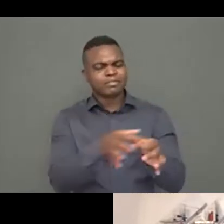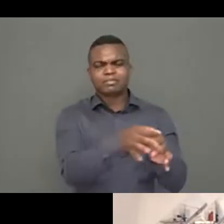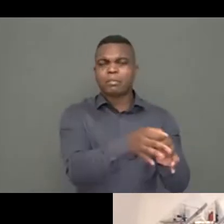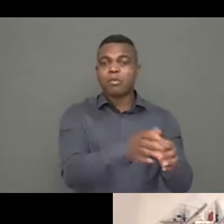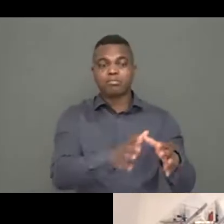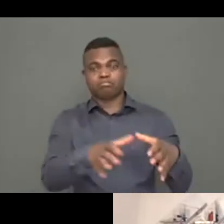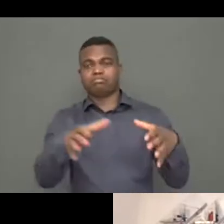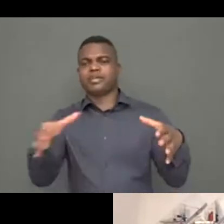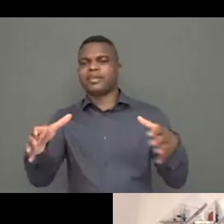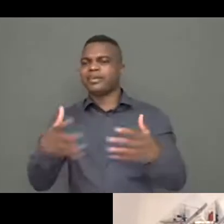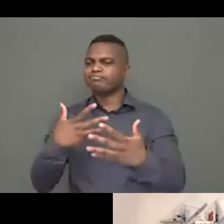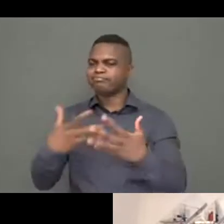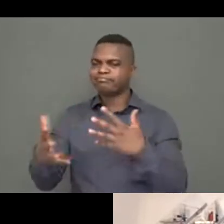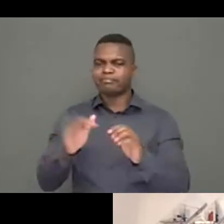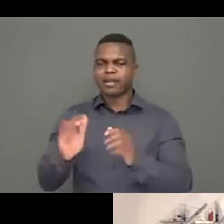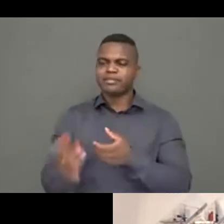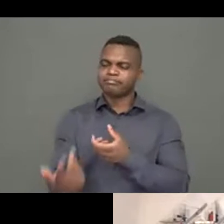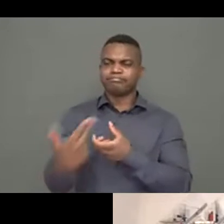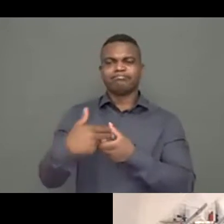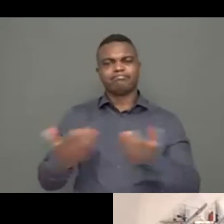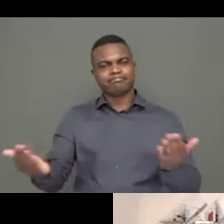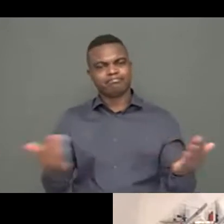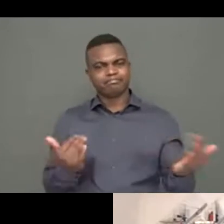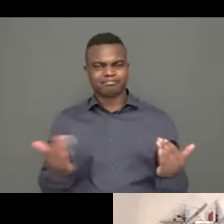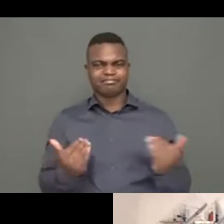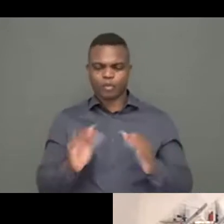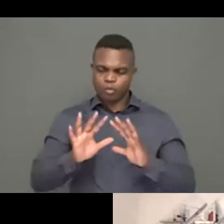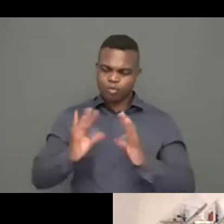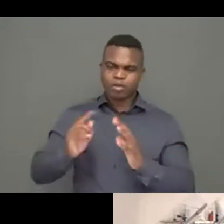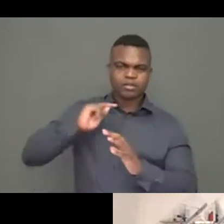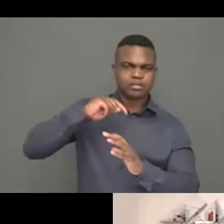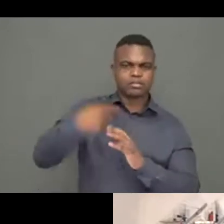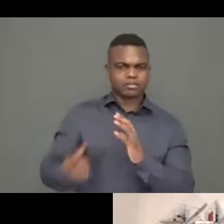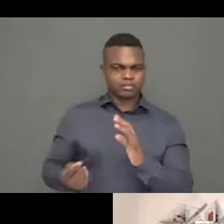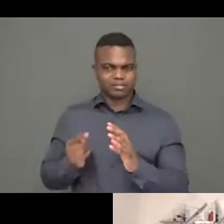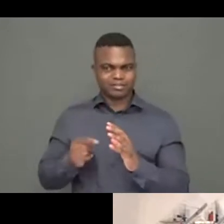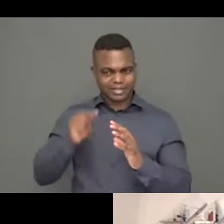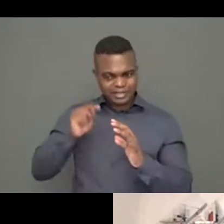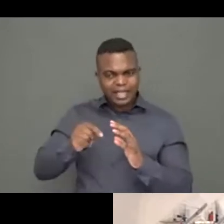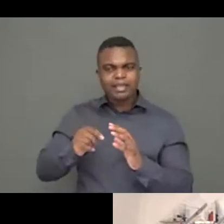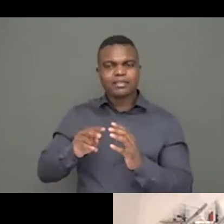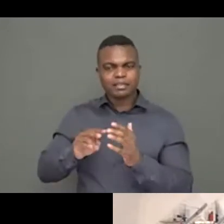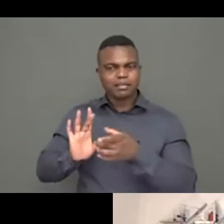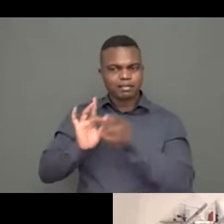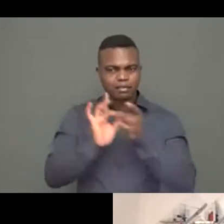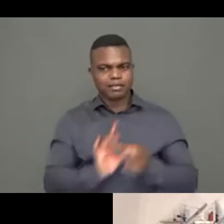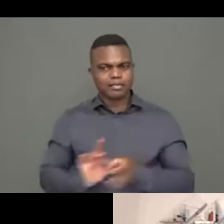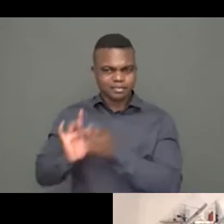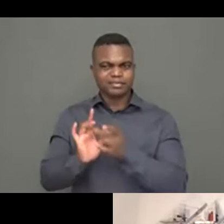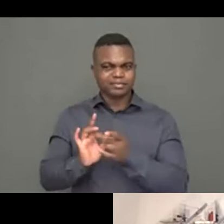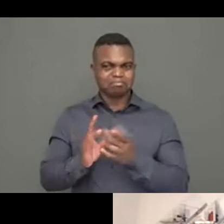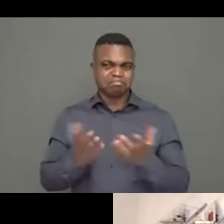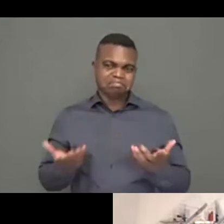of the CHS. And the CHS verification, we define it as a structured, systematic process